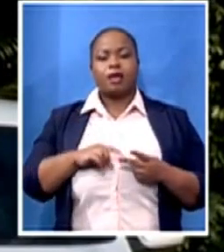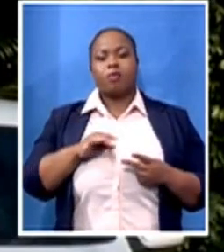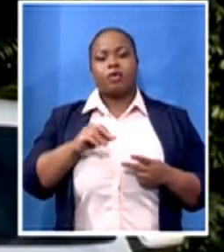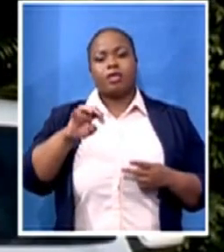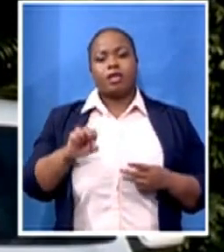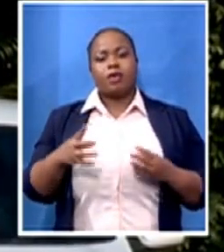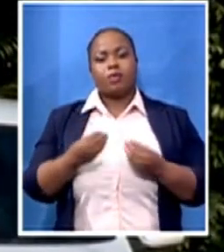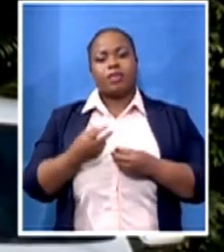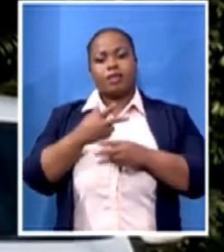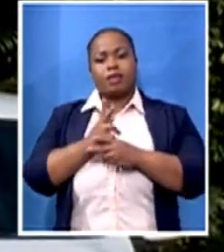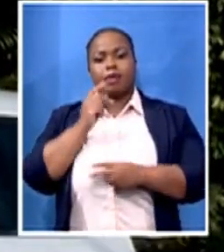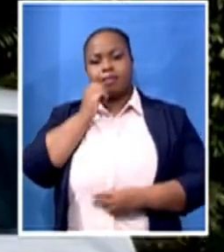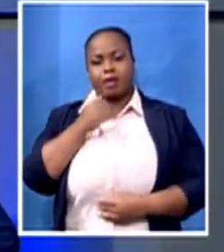it's back to you in studio.